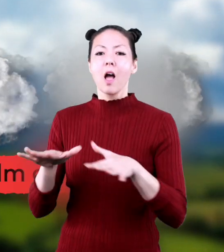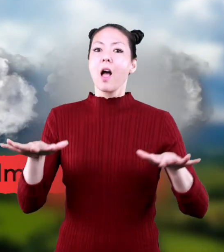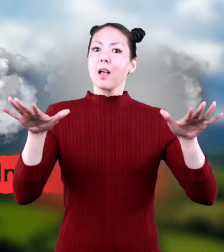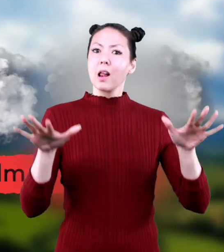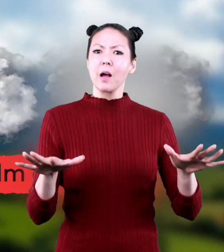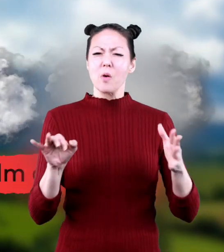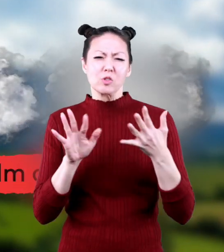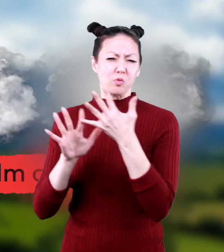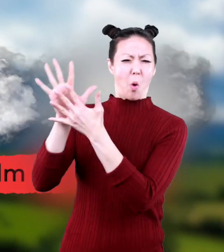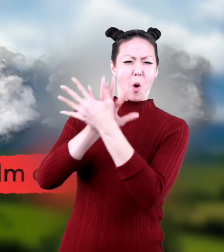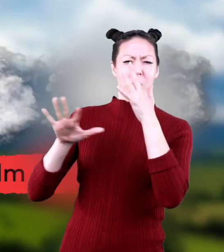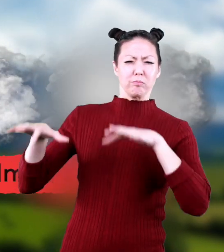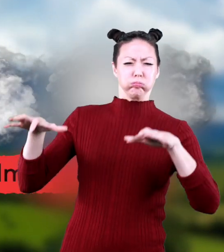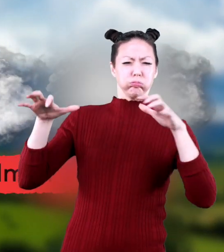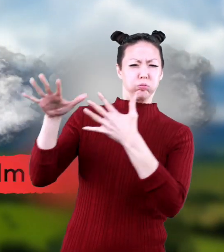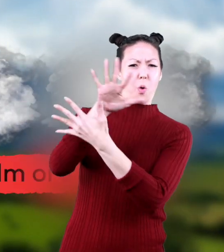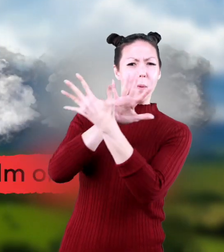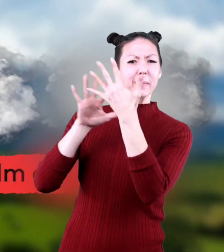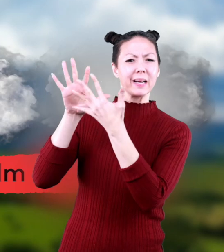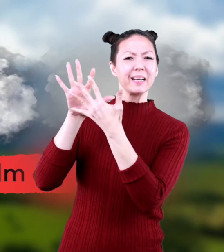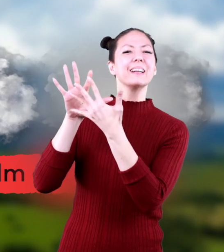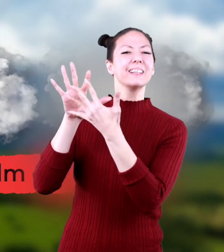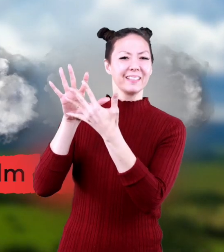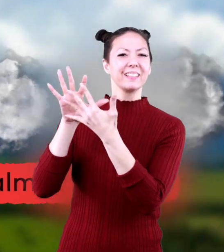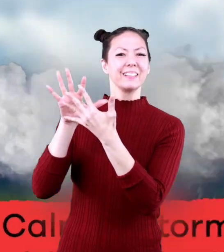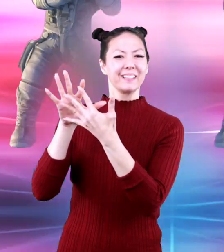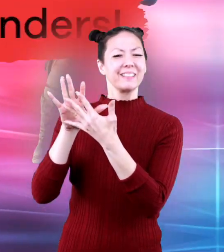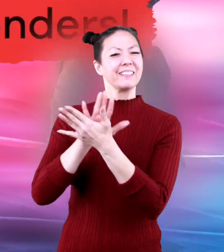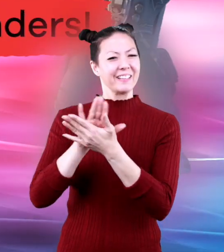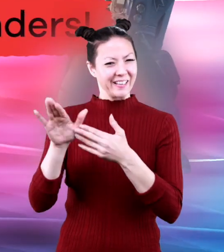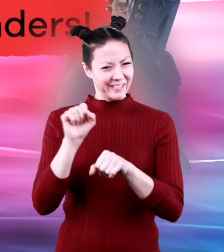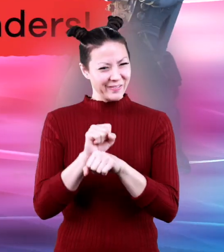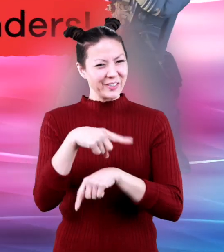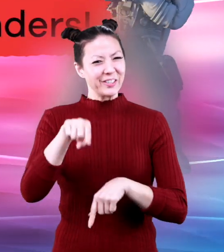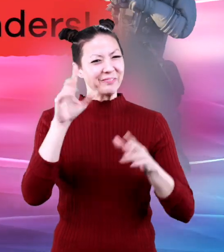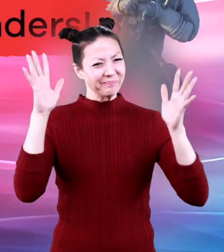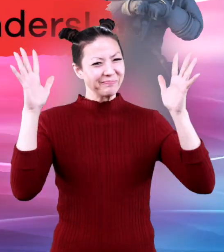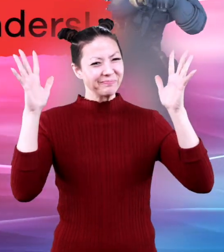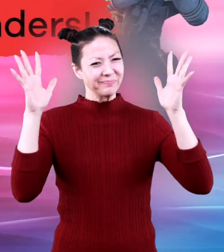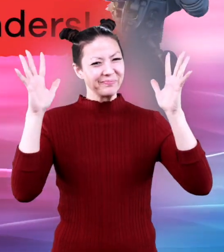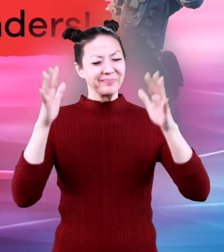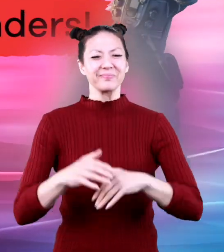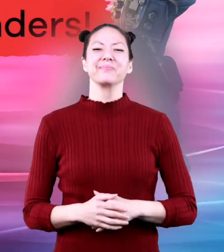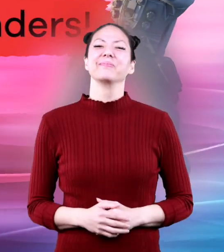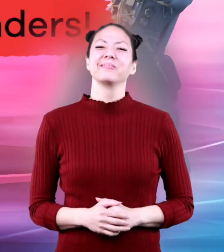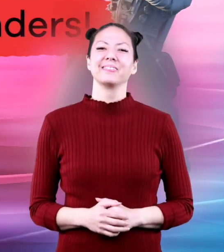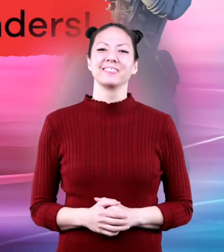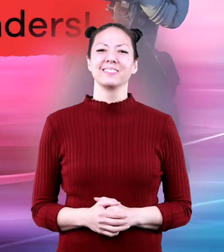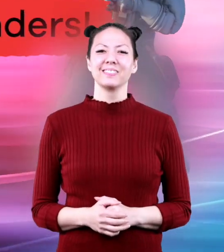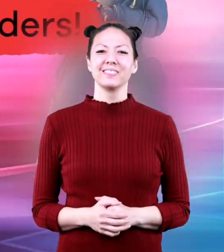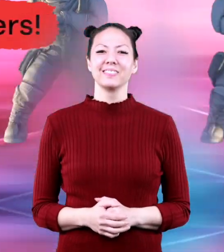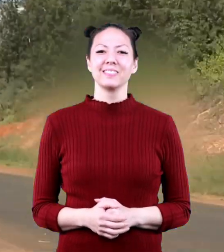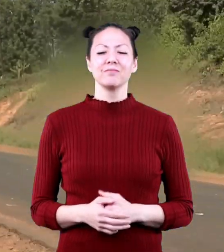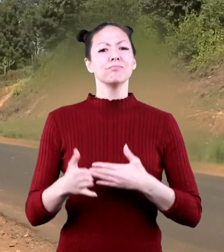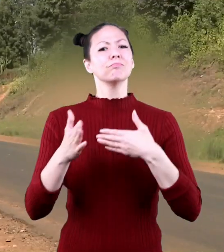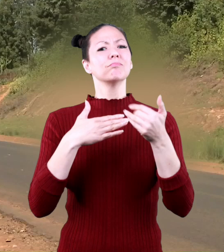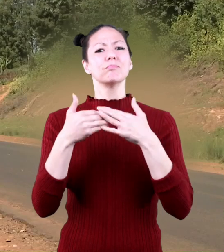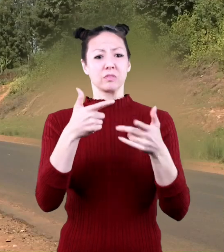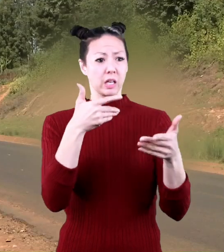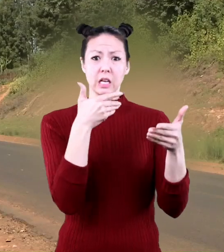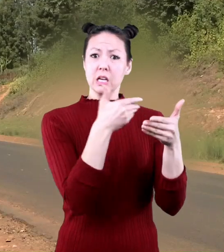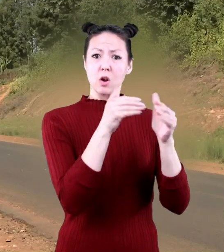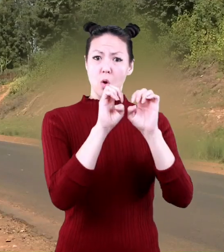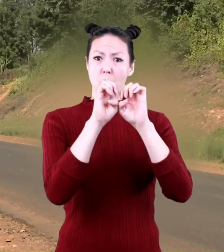Or calm or stormy. Nice job, weather wonders! No